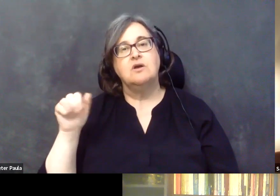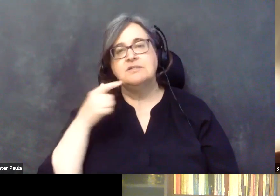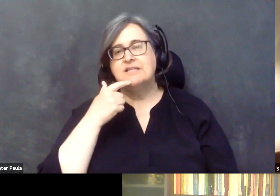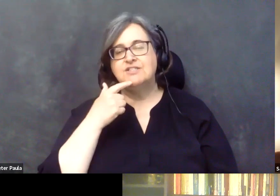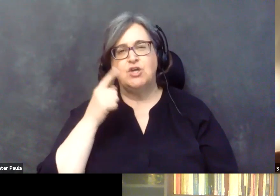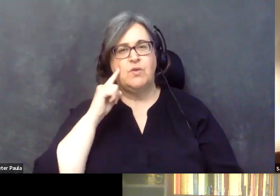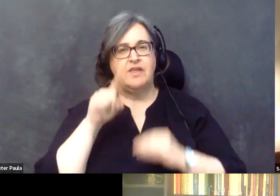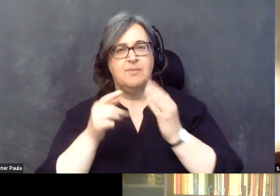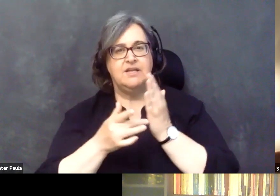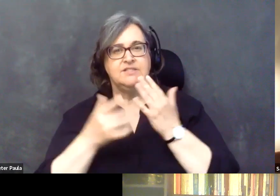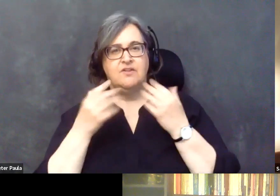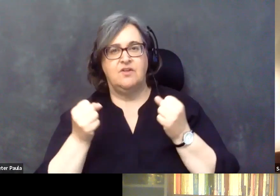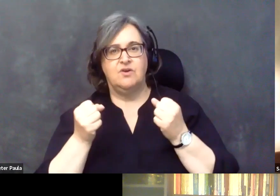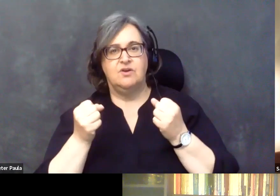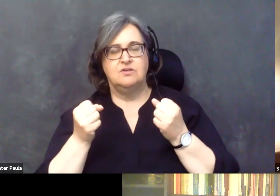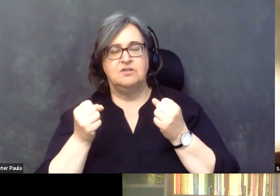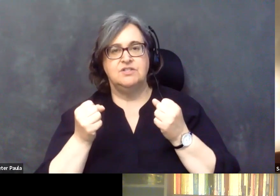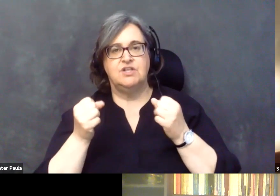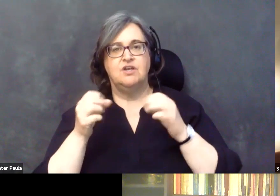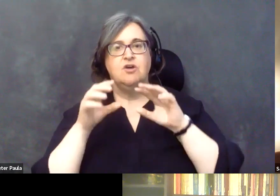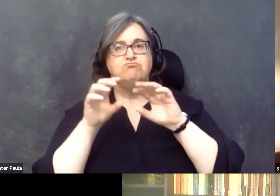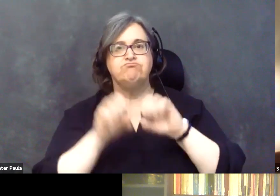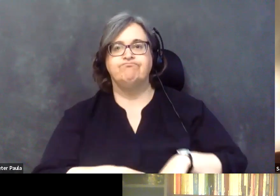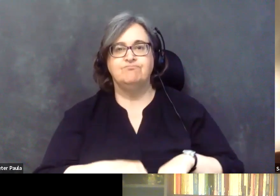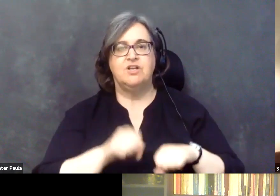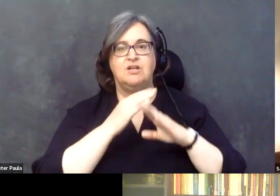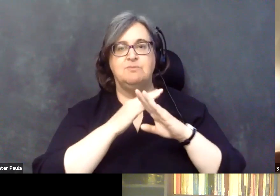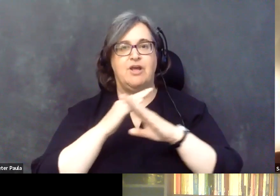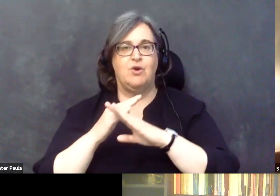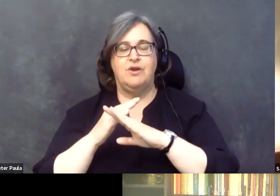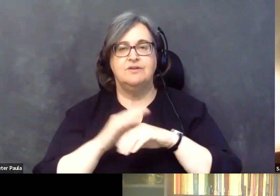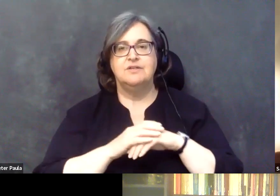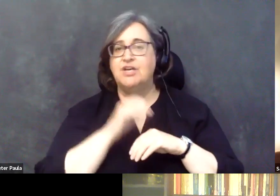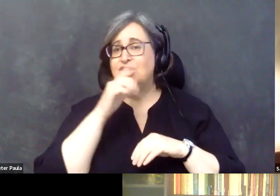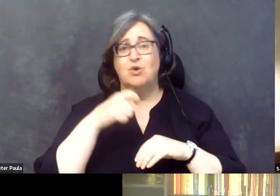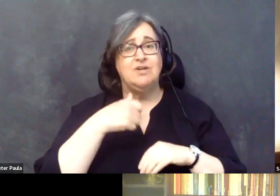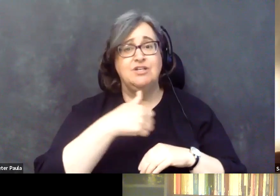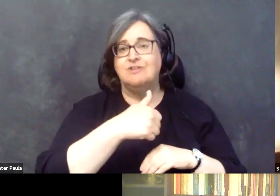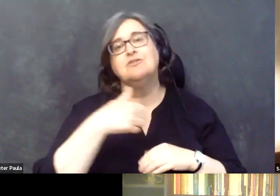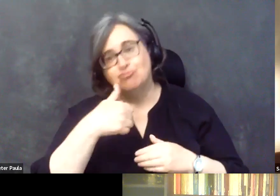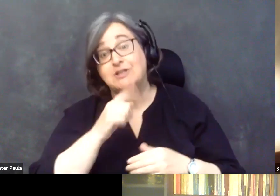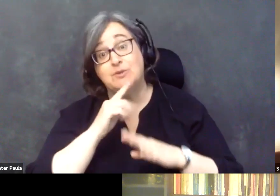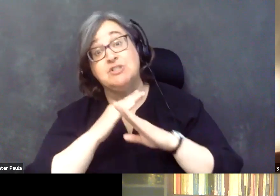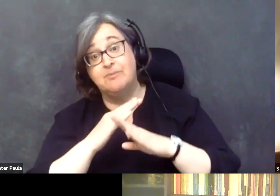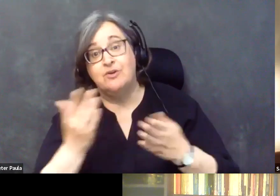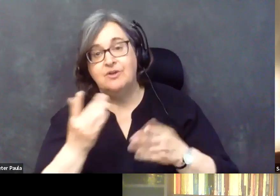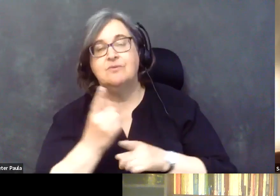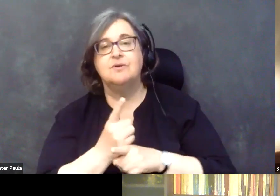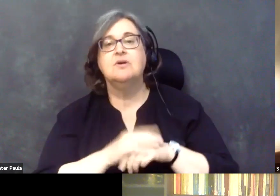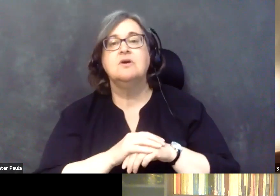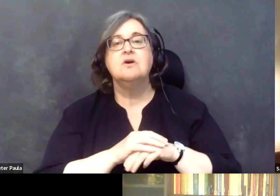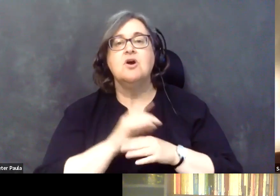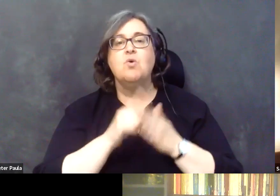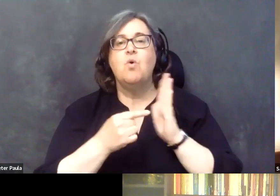the way that telehealth eliminates barriers, the need for transportation as a barrier, for example, uh, what